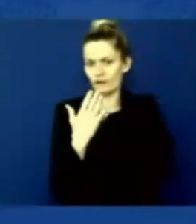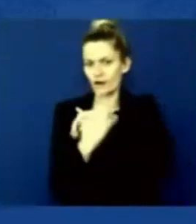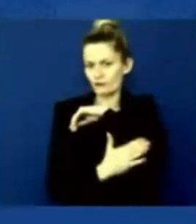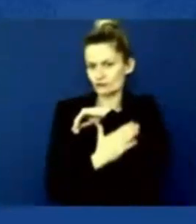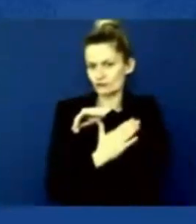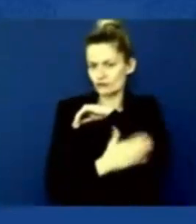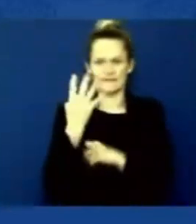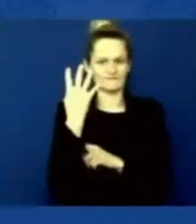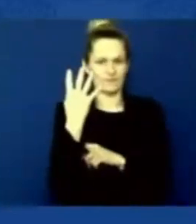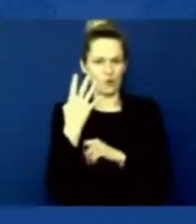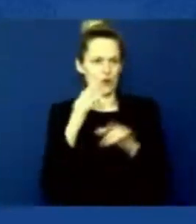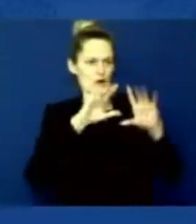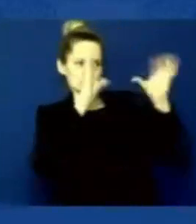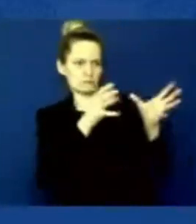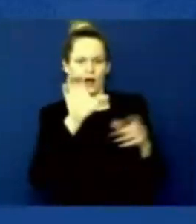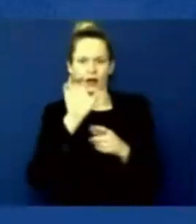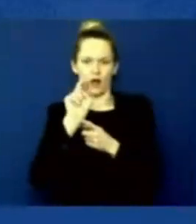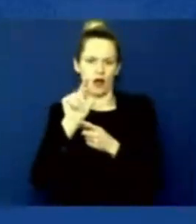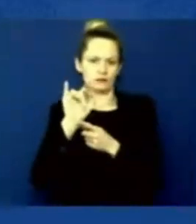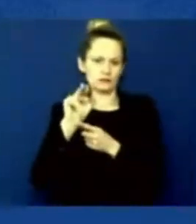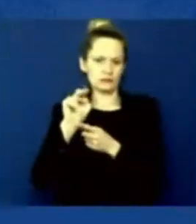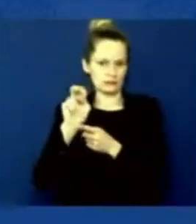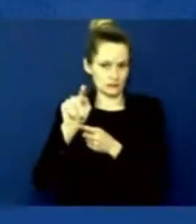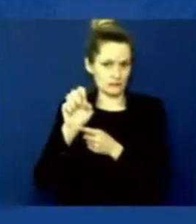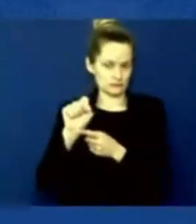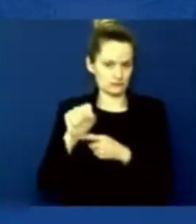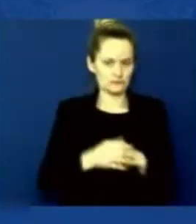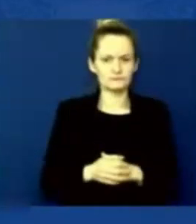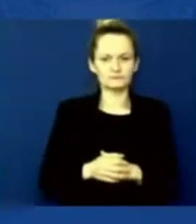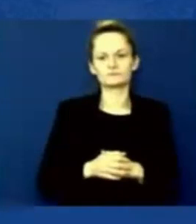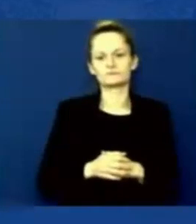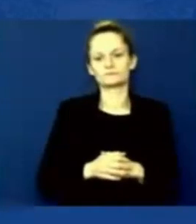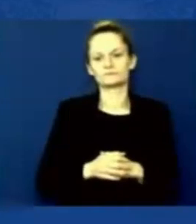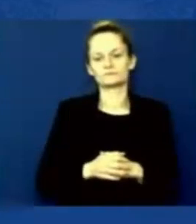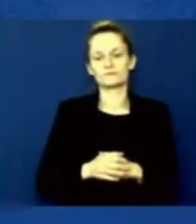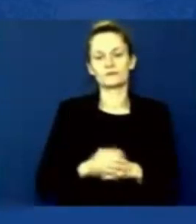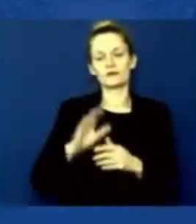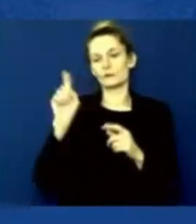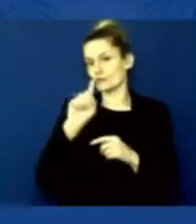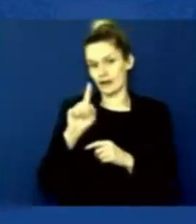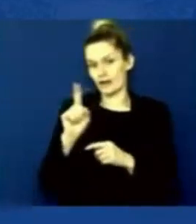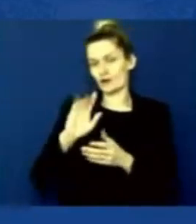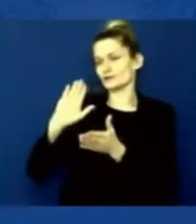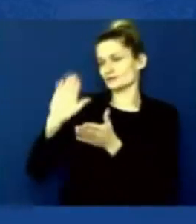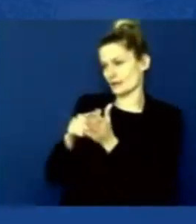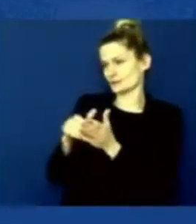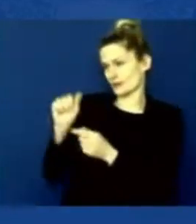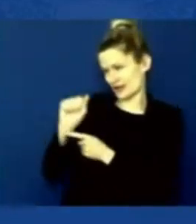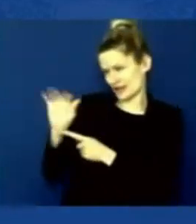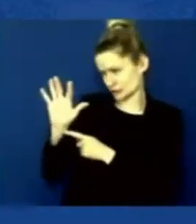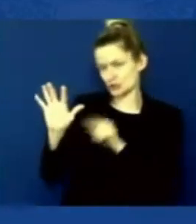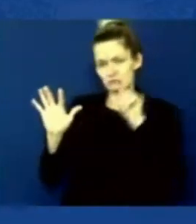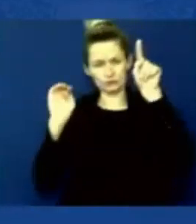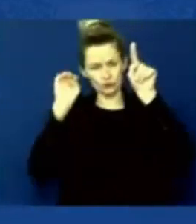me, across the Gulf, in Central Asia, and in Europe, including processing centers in Qatar, Germany, Kuwait,